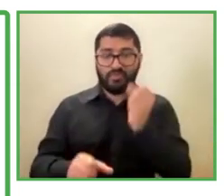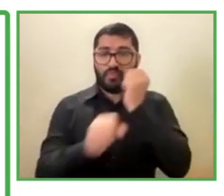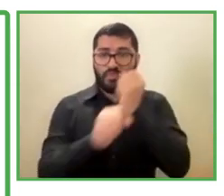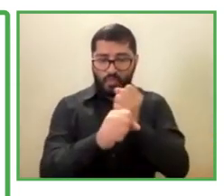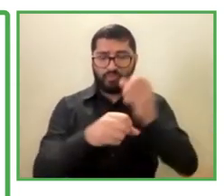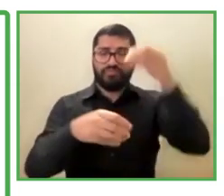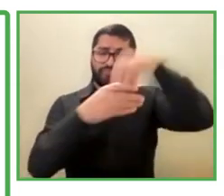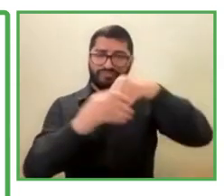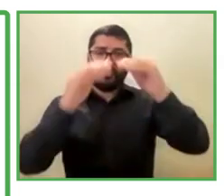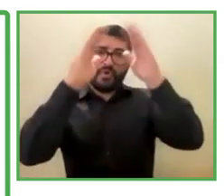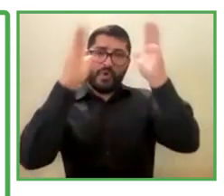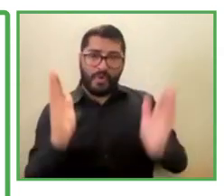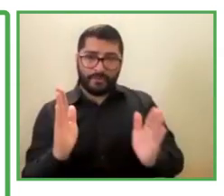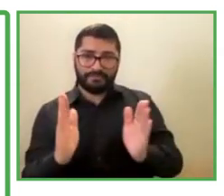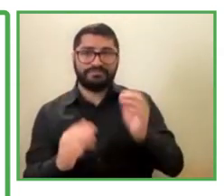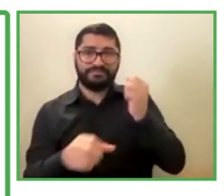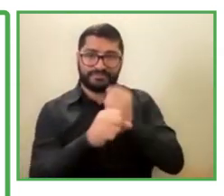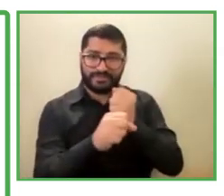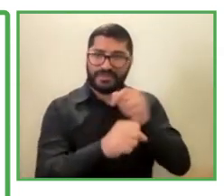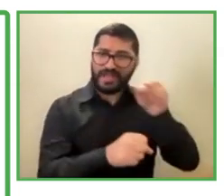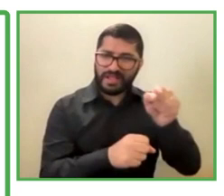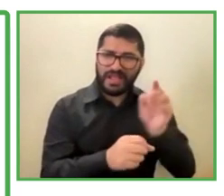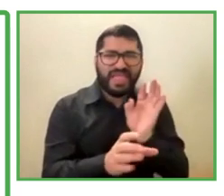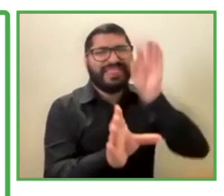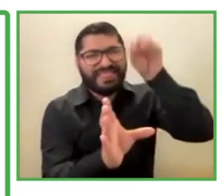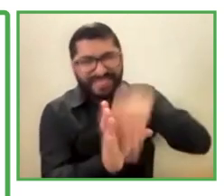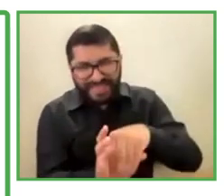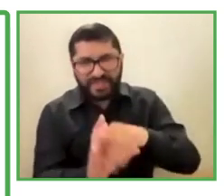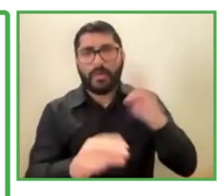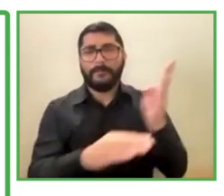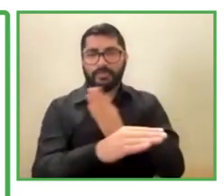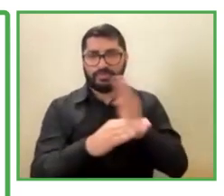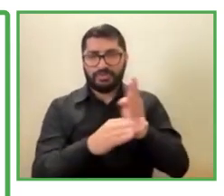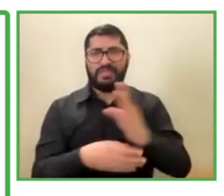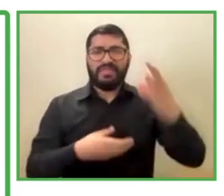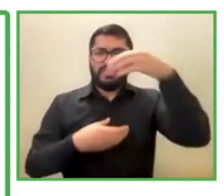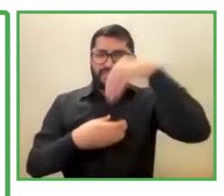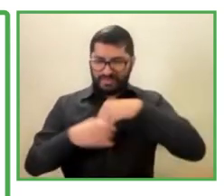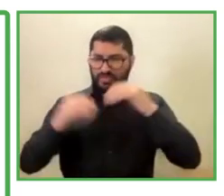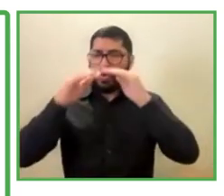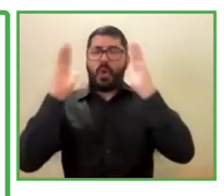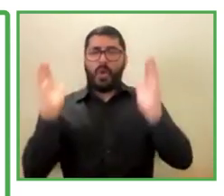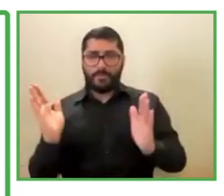People that work remotely in the organization and 83% of them.